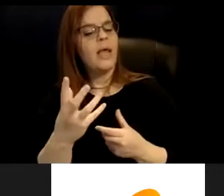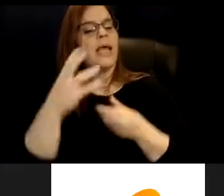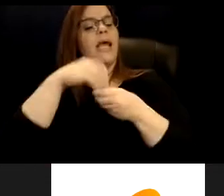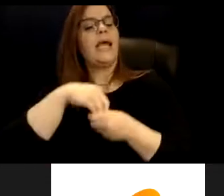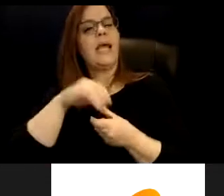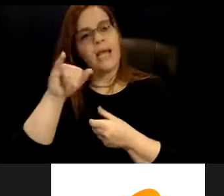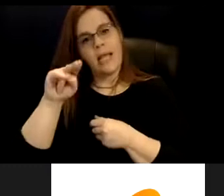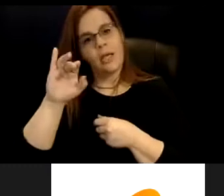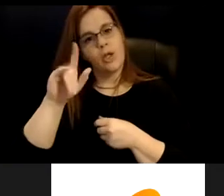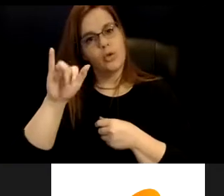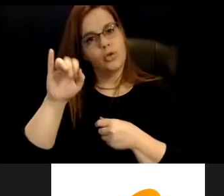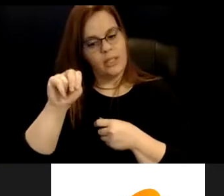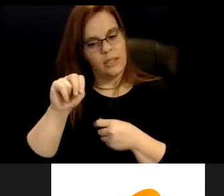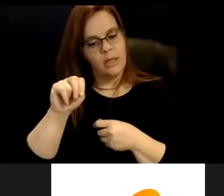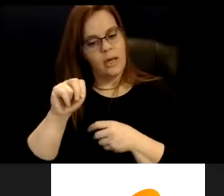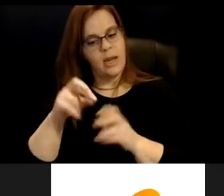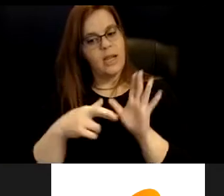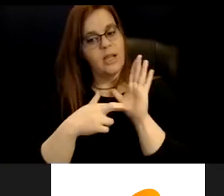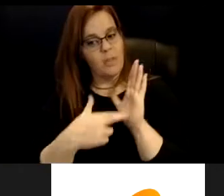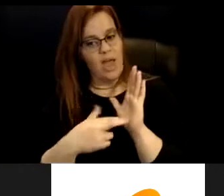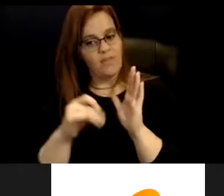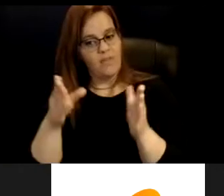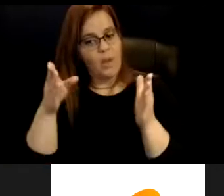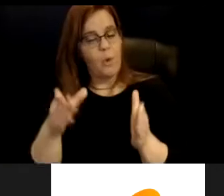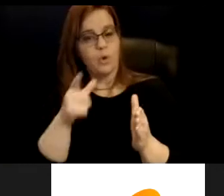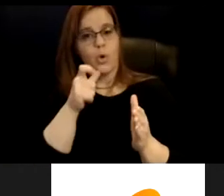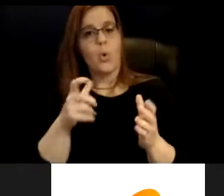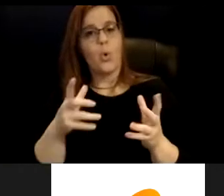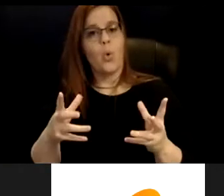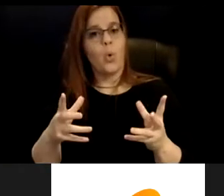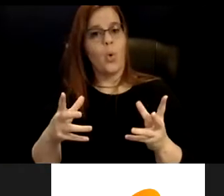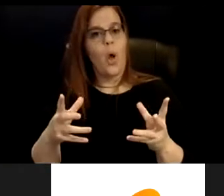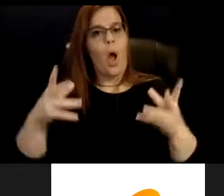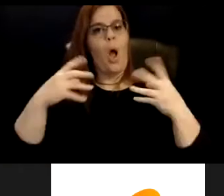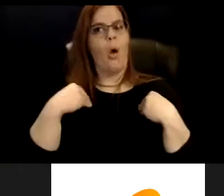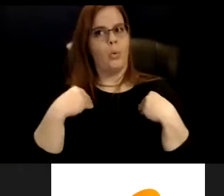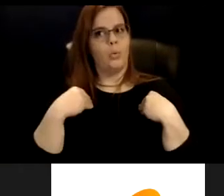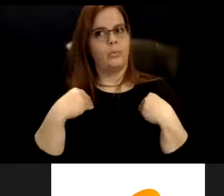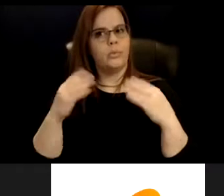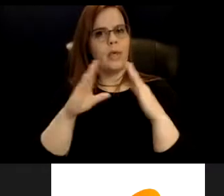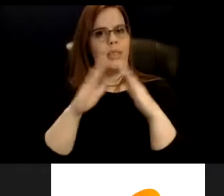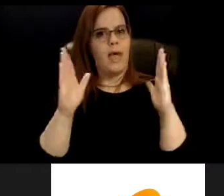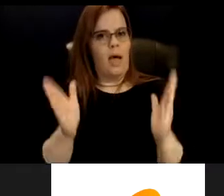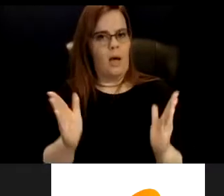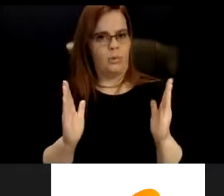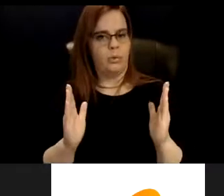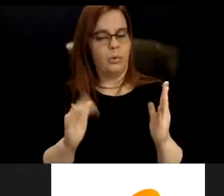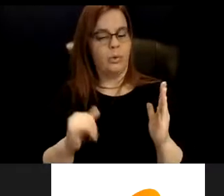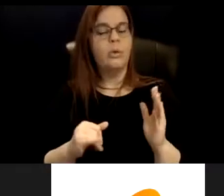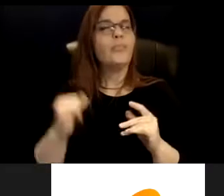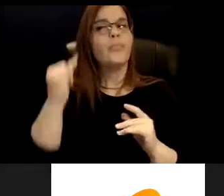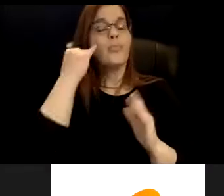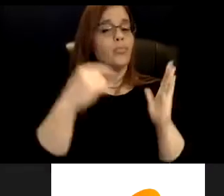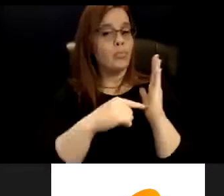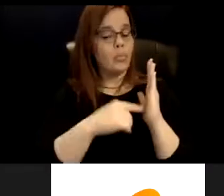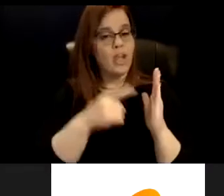behalf of the person who is owning the house. Um, so if you are the